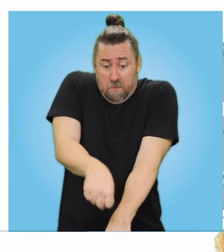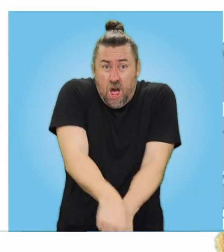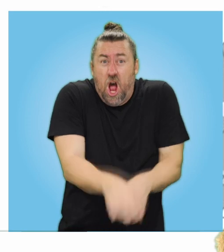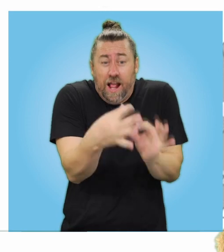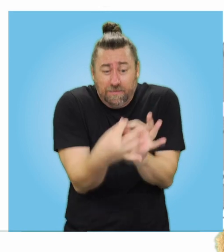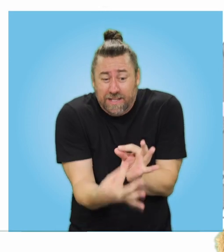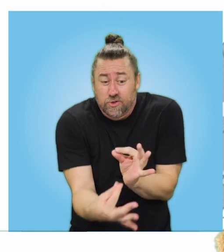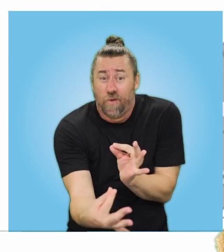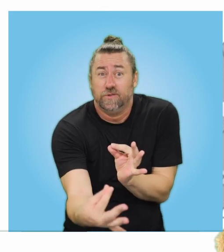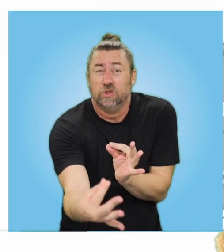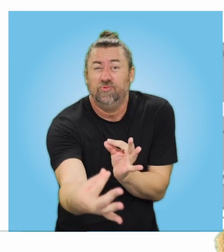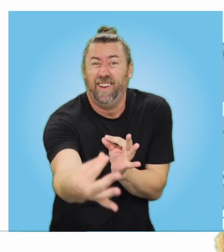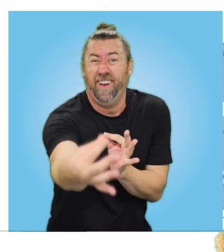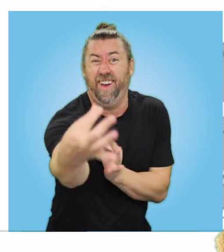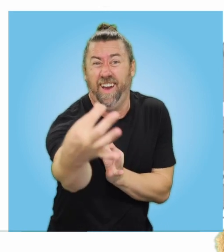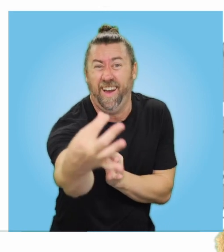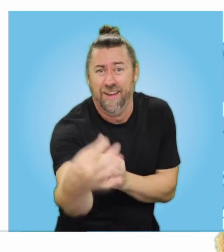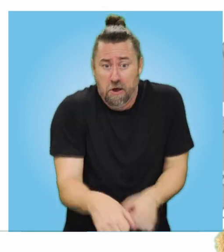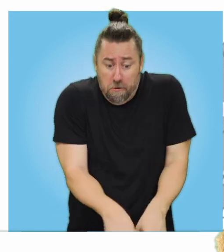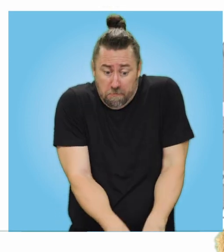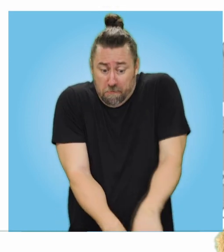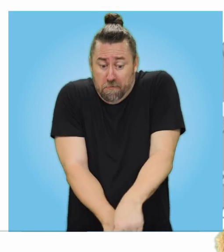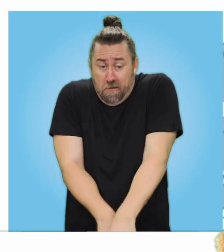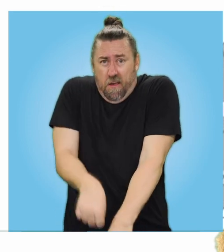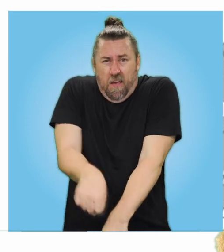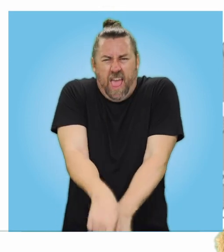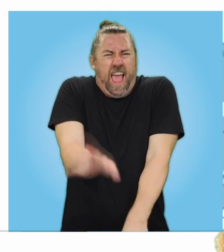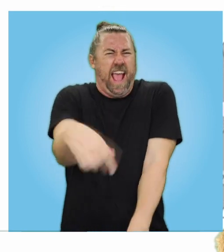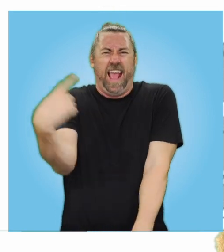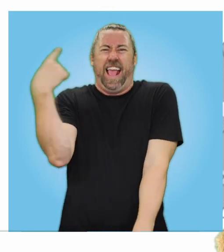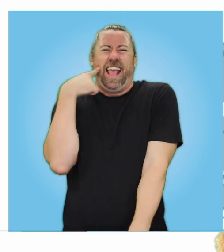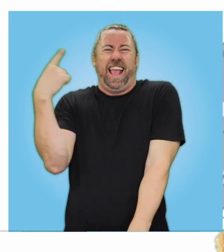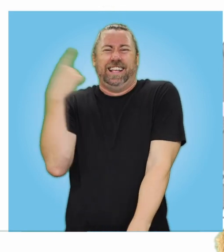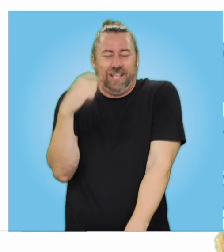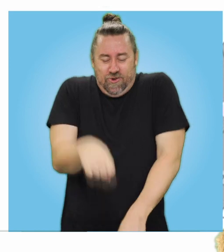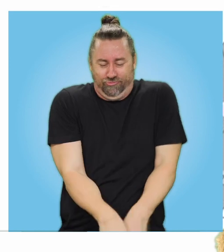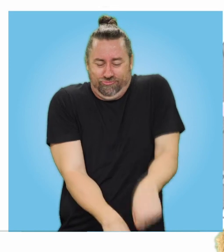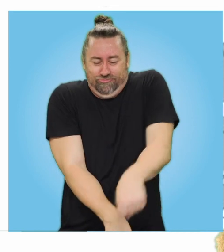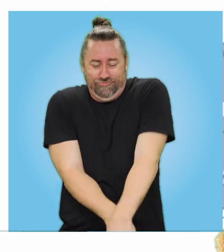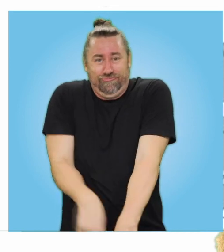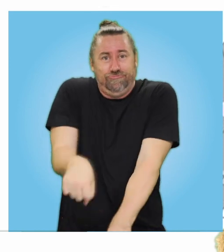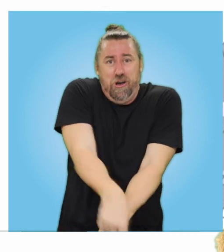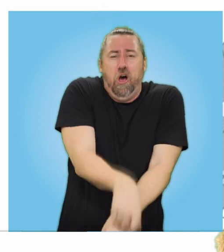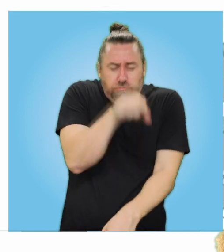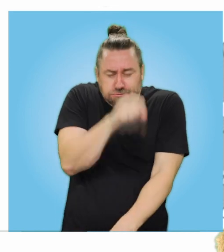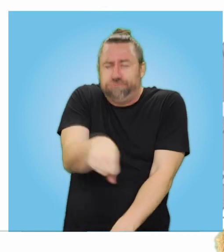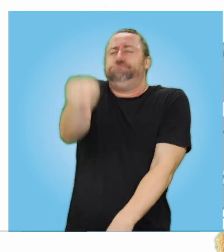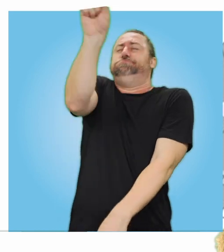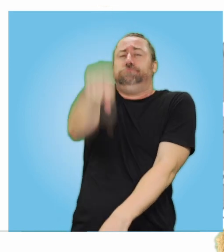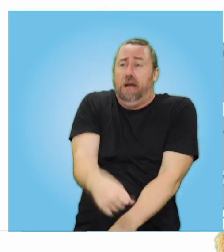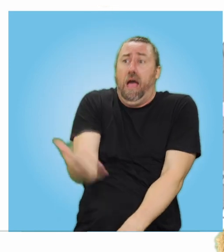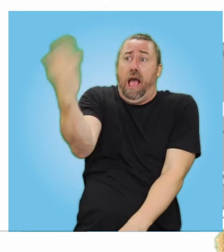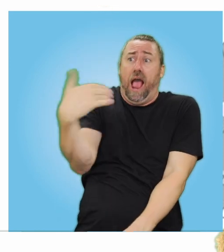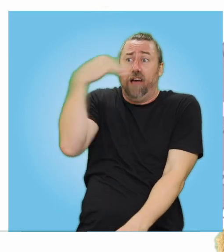on a piece of string. They thought it was such a wonderful stunt that they call for another